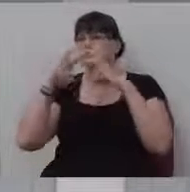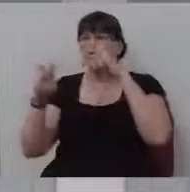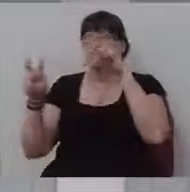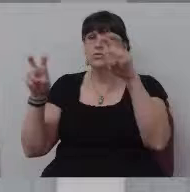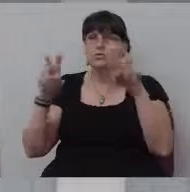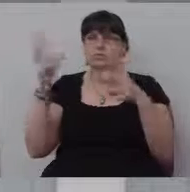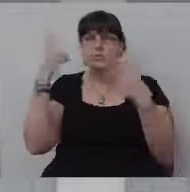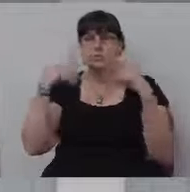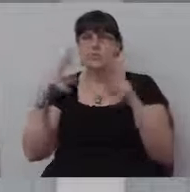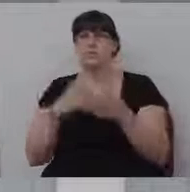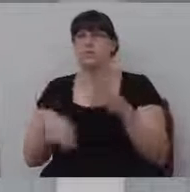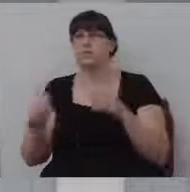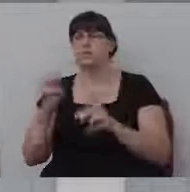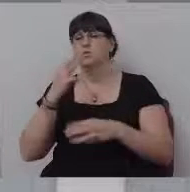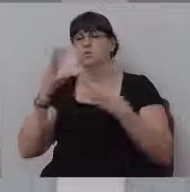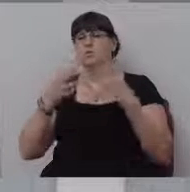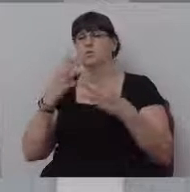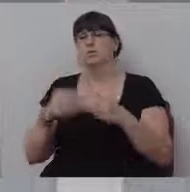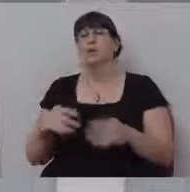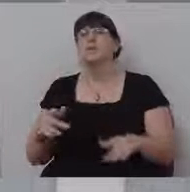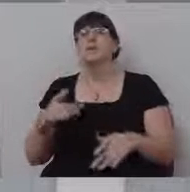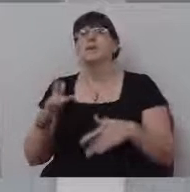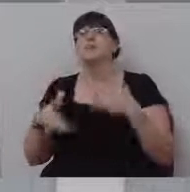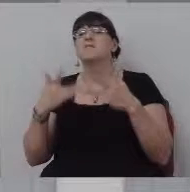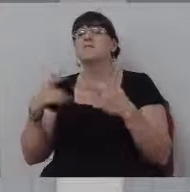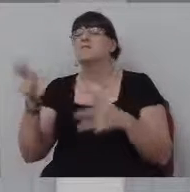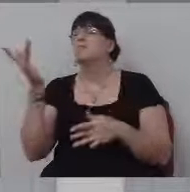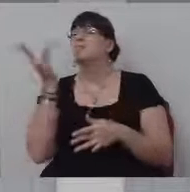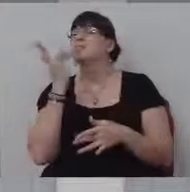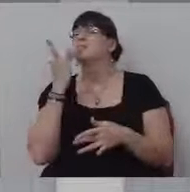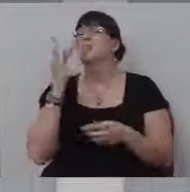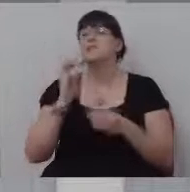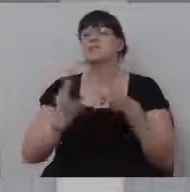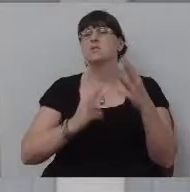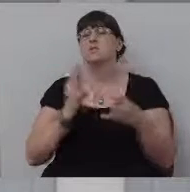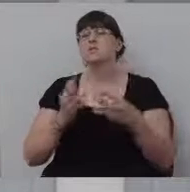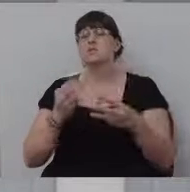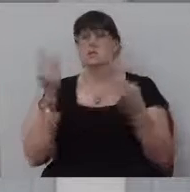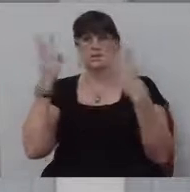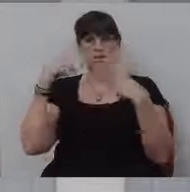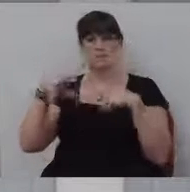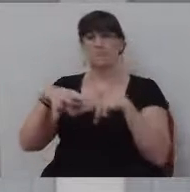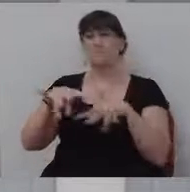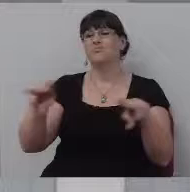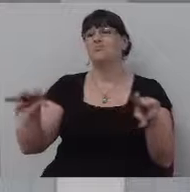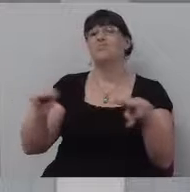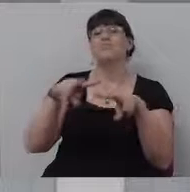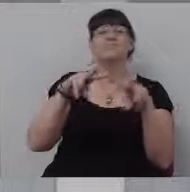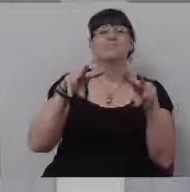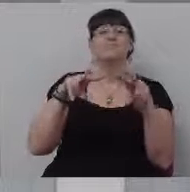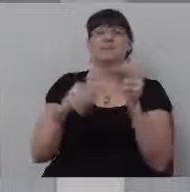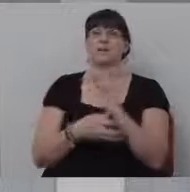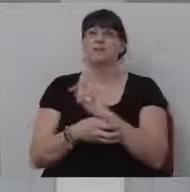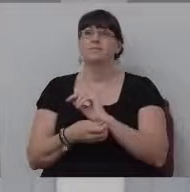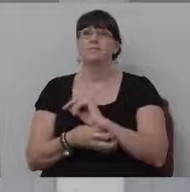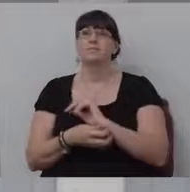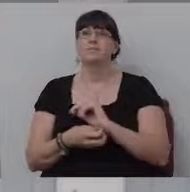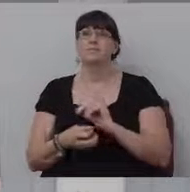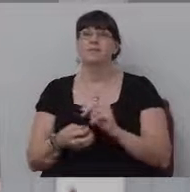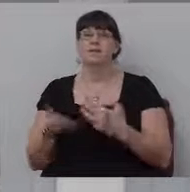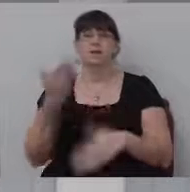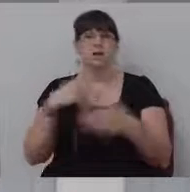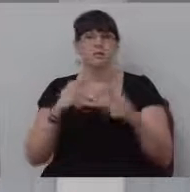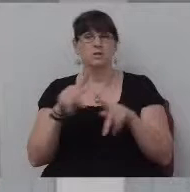to go see what's in the world. I'm going to experiment with the world. I'm going to go taste the world and see what's out there. And, and, you know, there's, I,